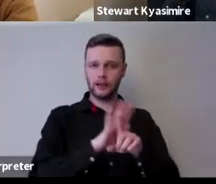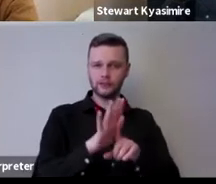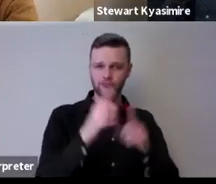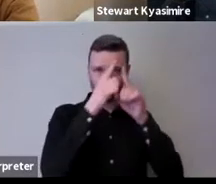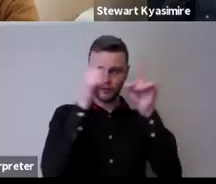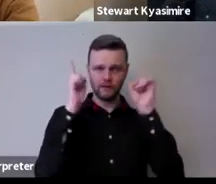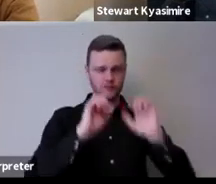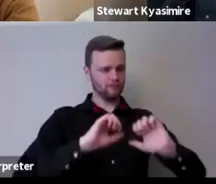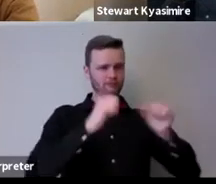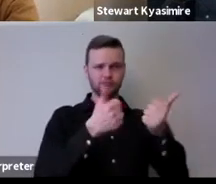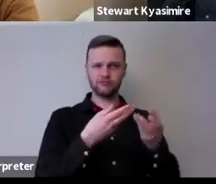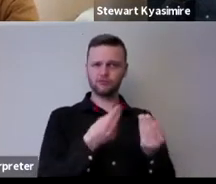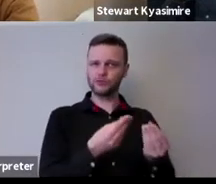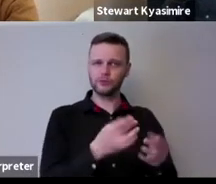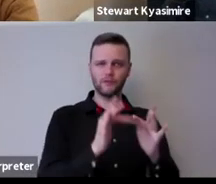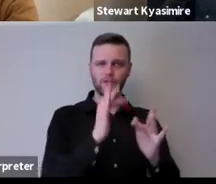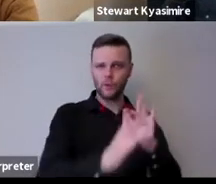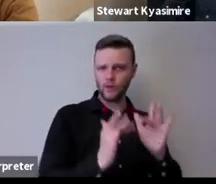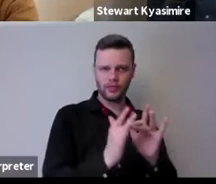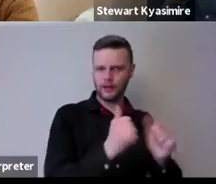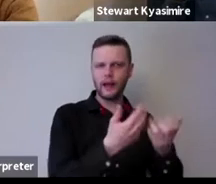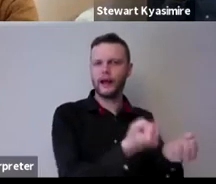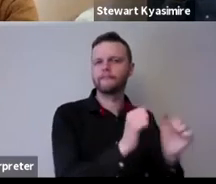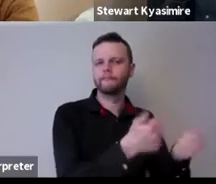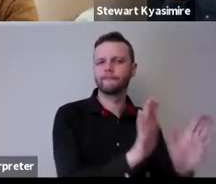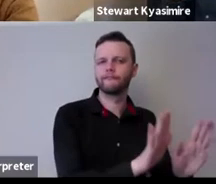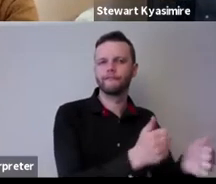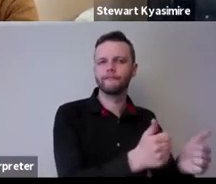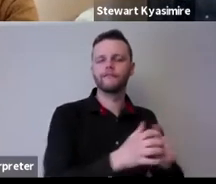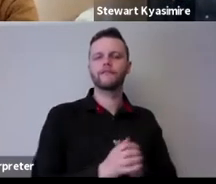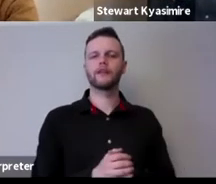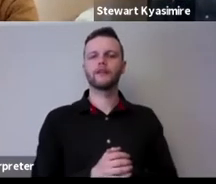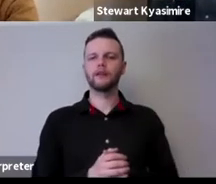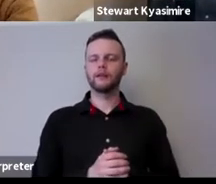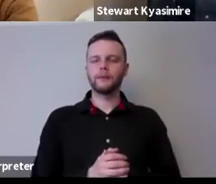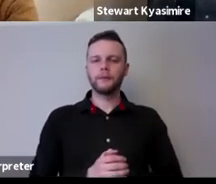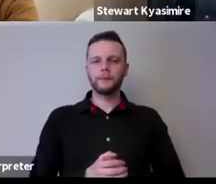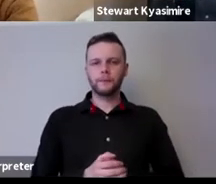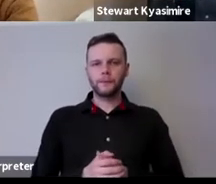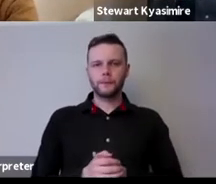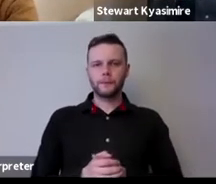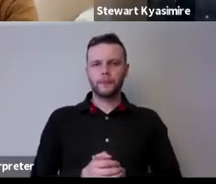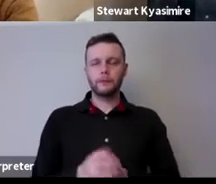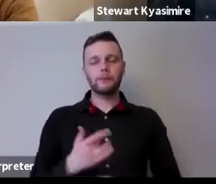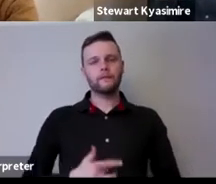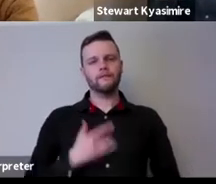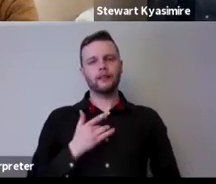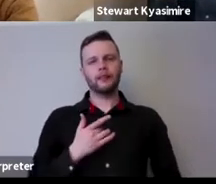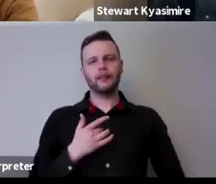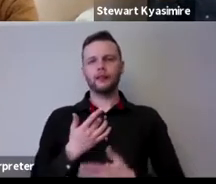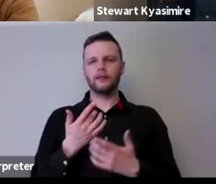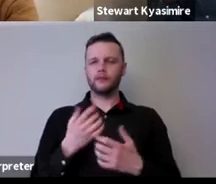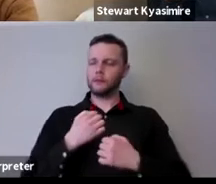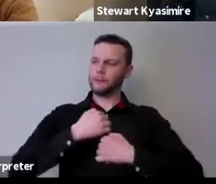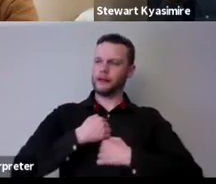in terms of online learning and flexible learning and all of that so i think all that is is kind of is kind of there but i mean in terms of my own